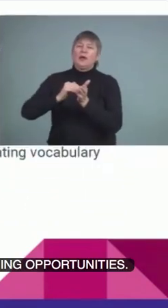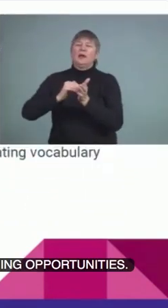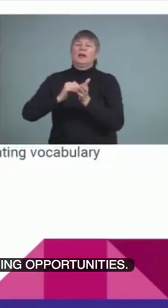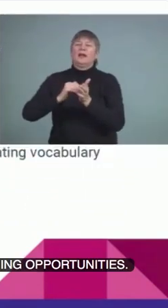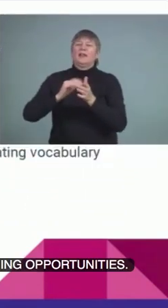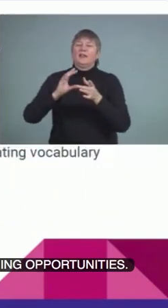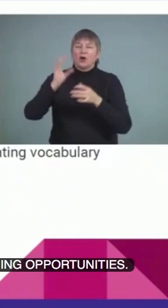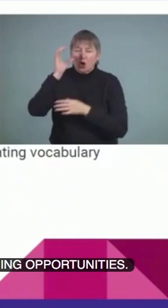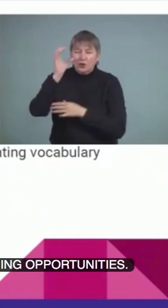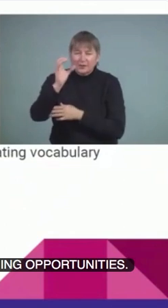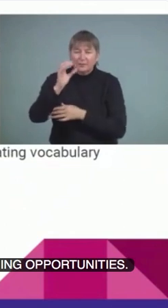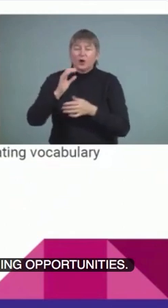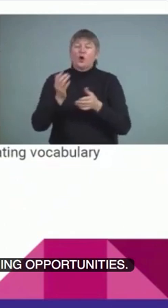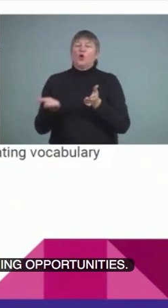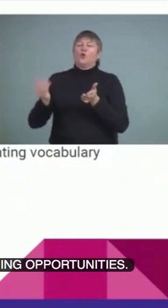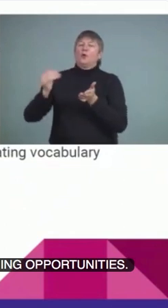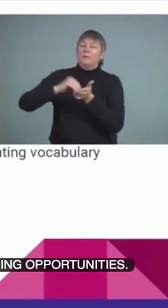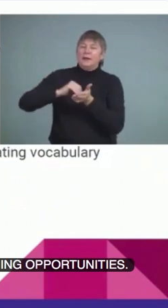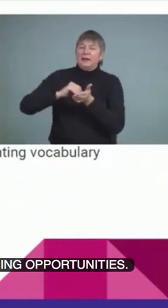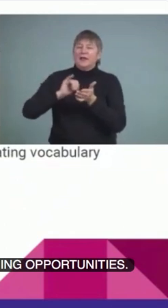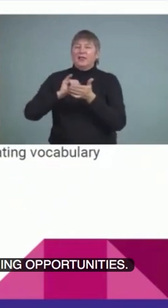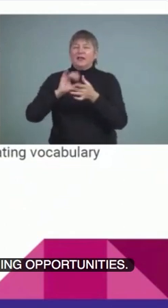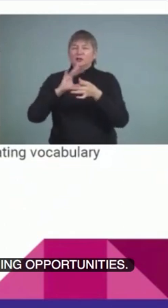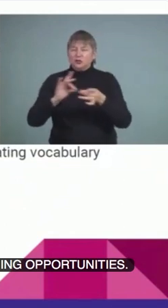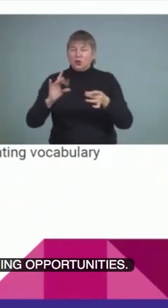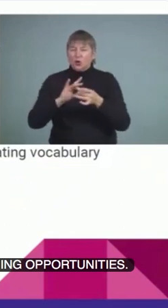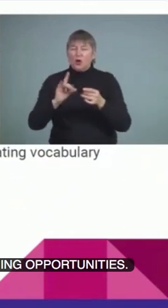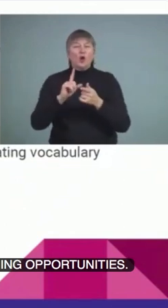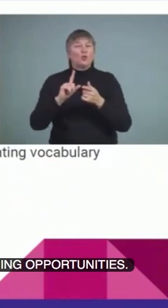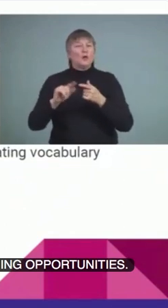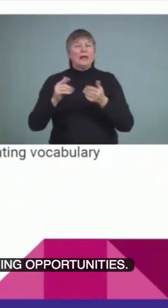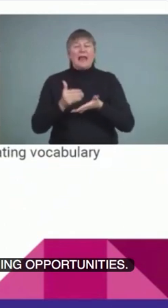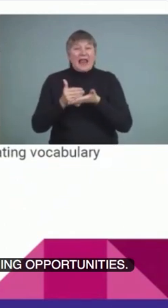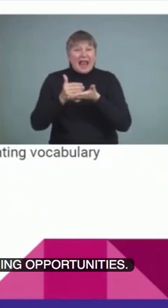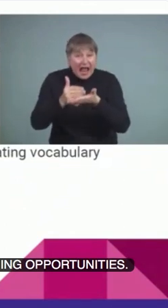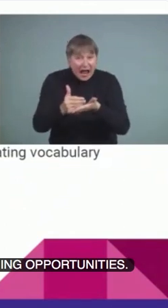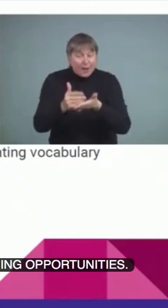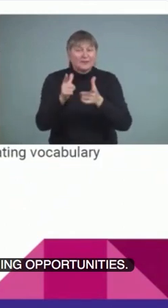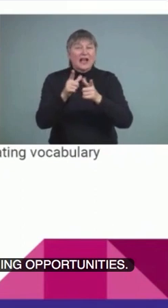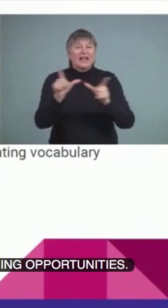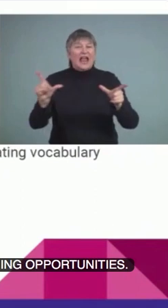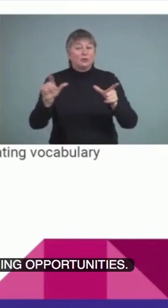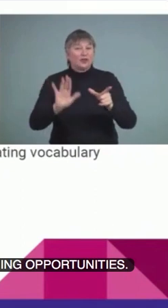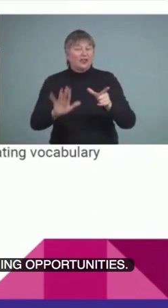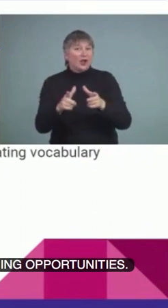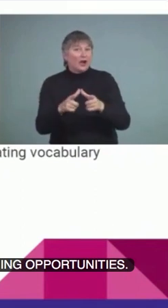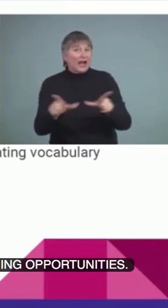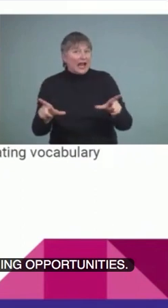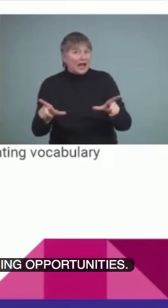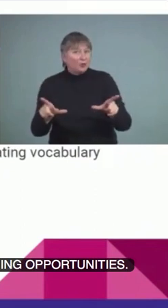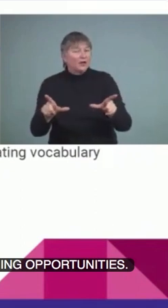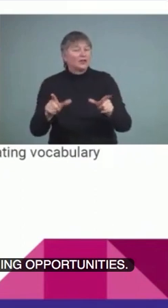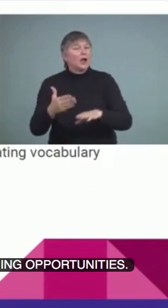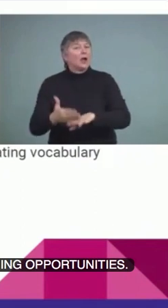refine language. And also in that link, if you even Google